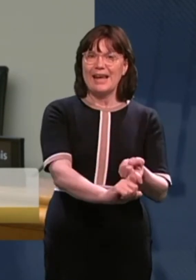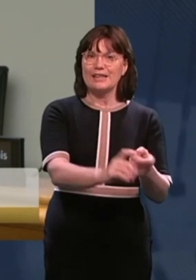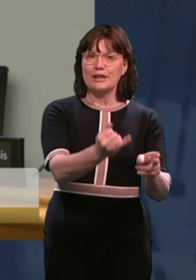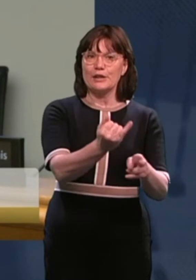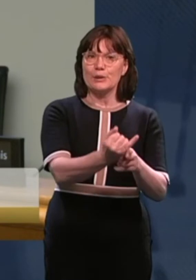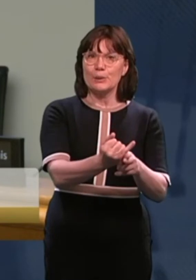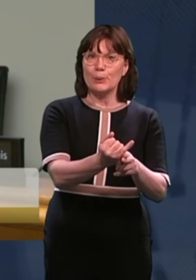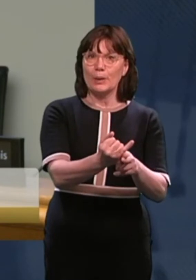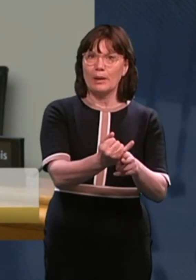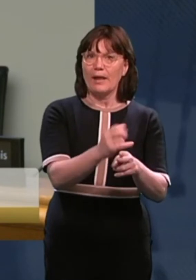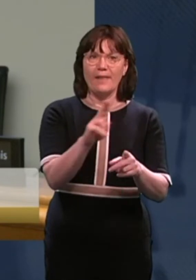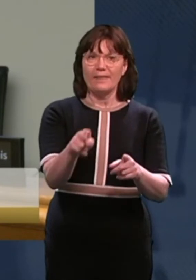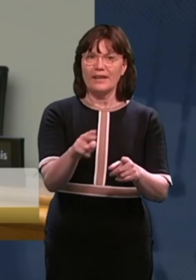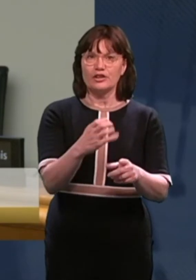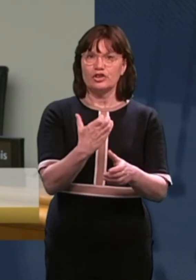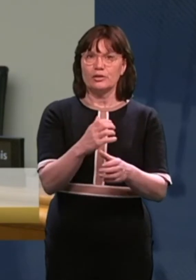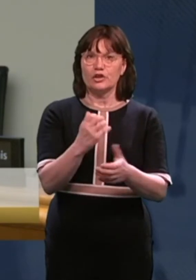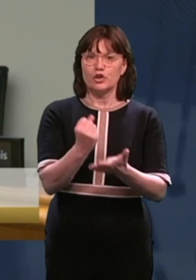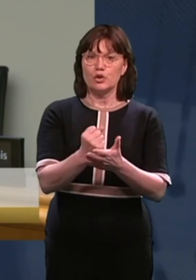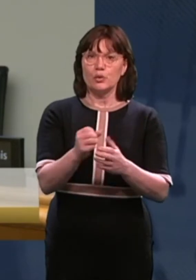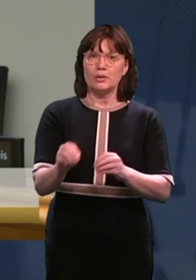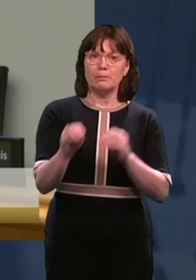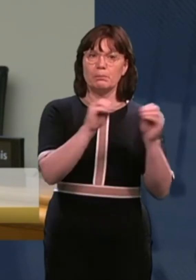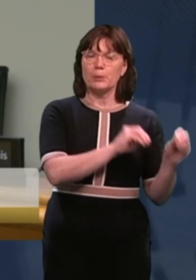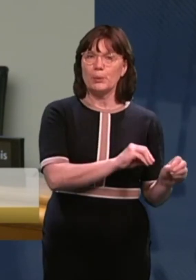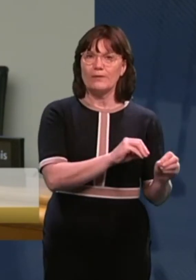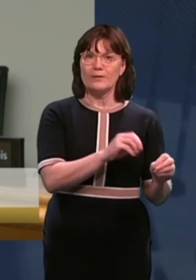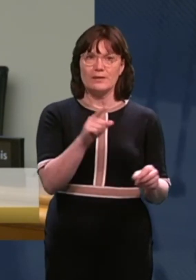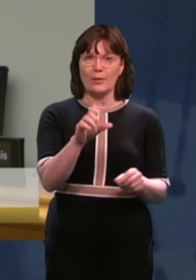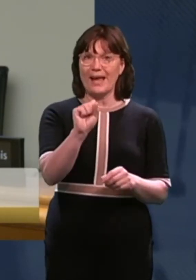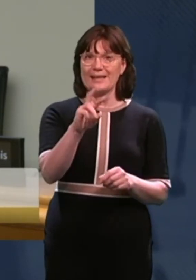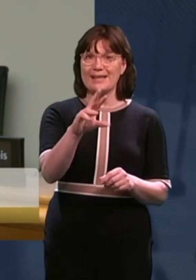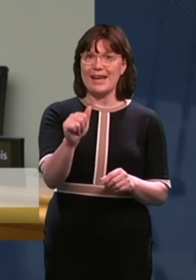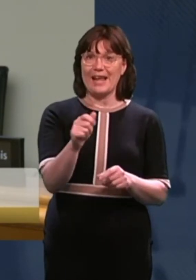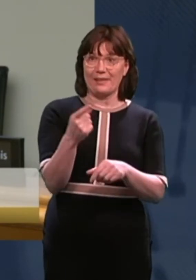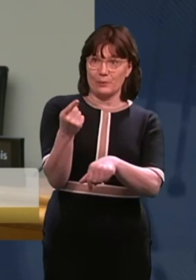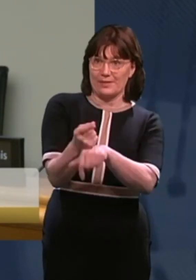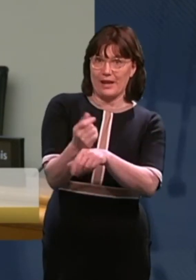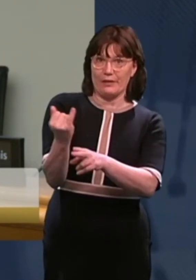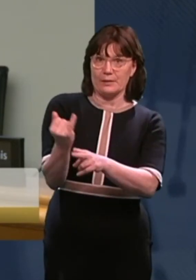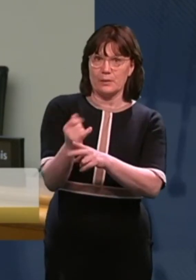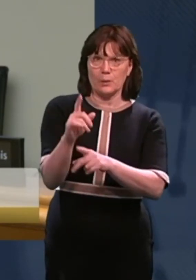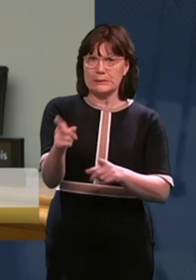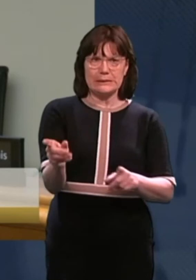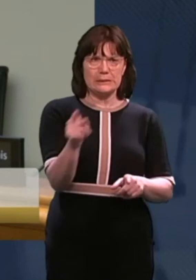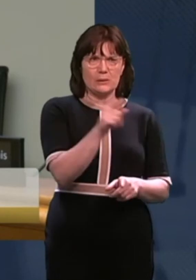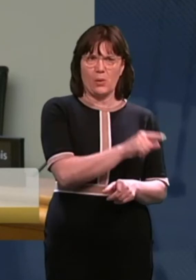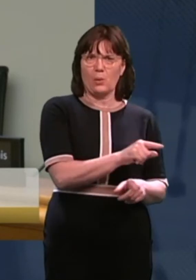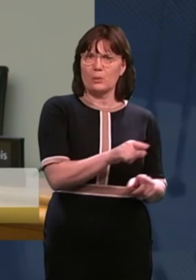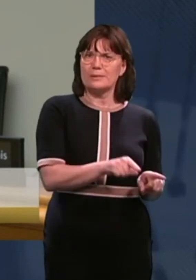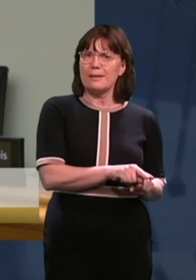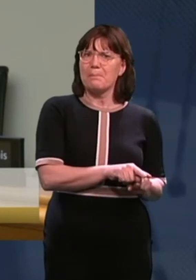where the students went to. So, could take another year then to get the number of SNAs needed in the school they'd now move to.